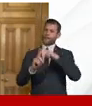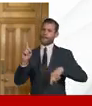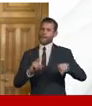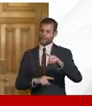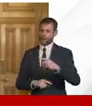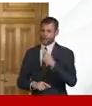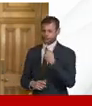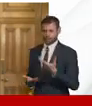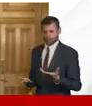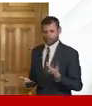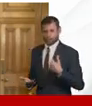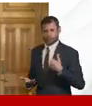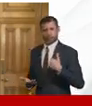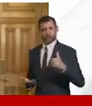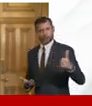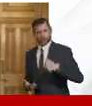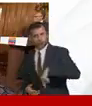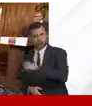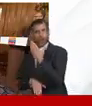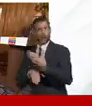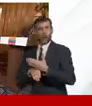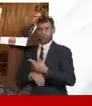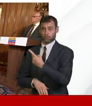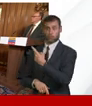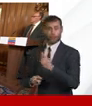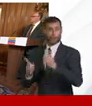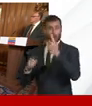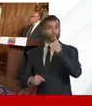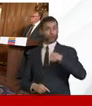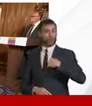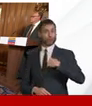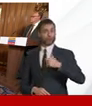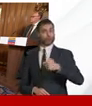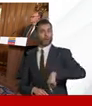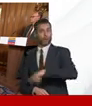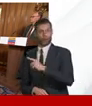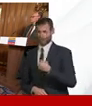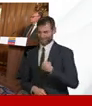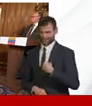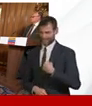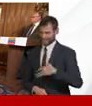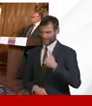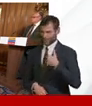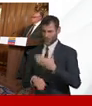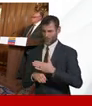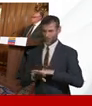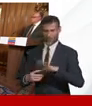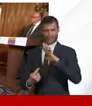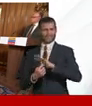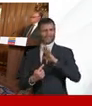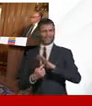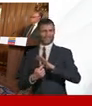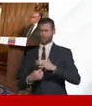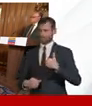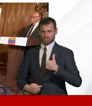told that they should go to work by their boss though they don't think their work is essential right now at this moment